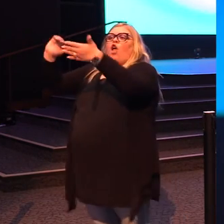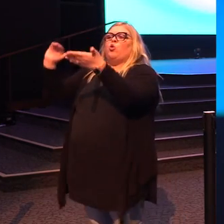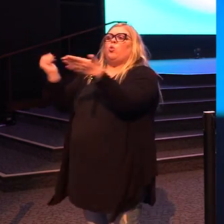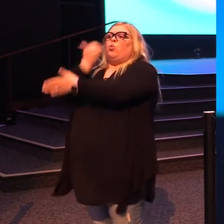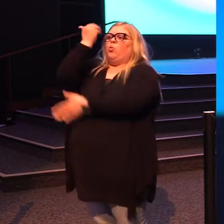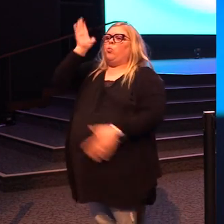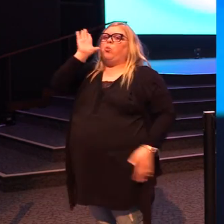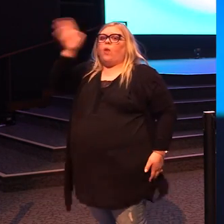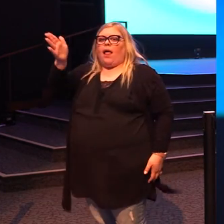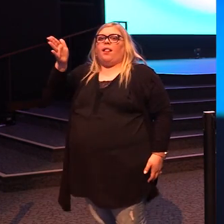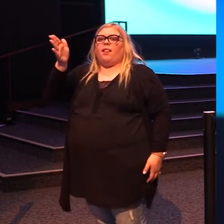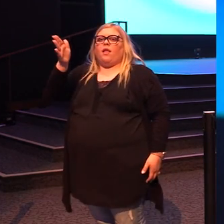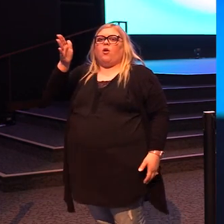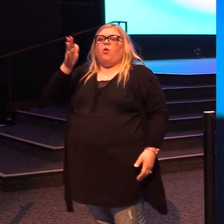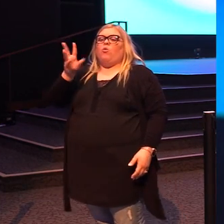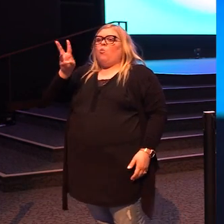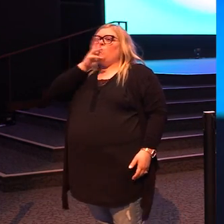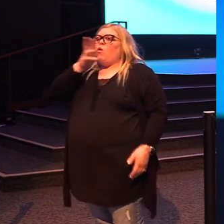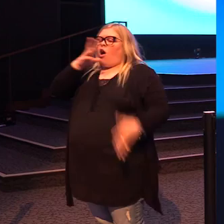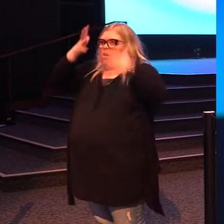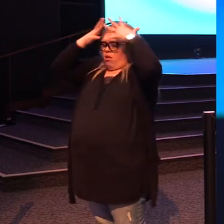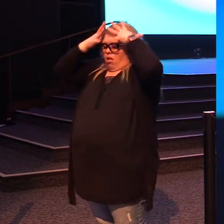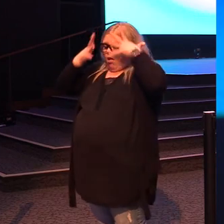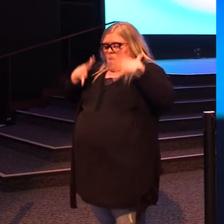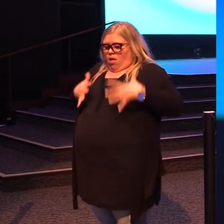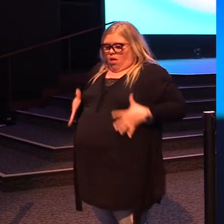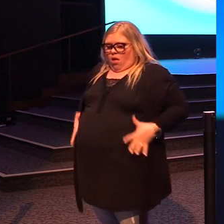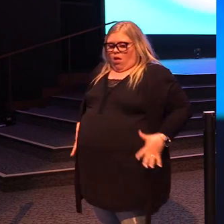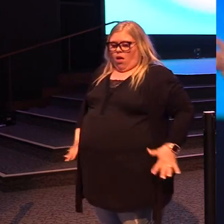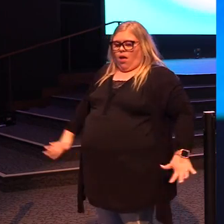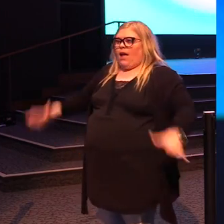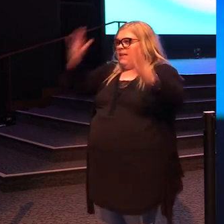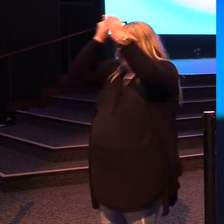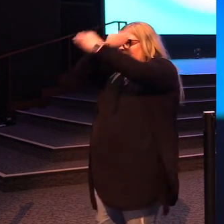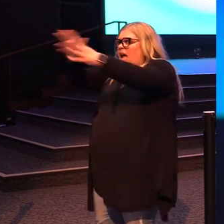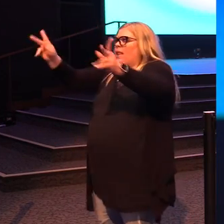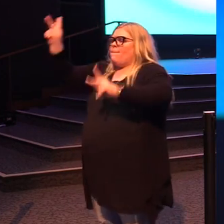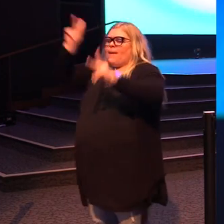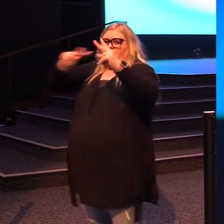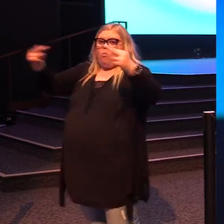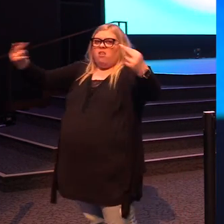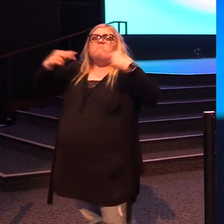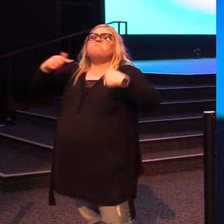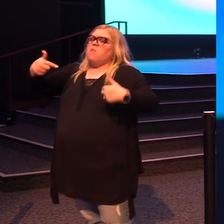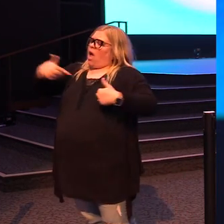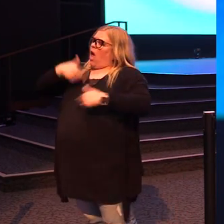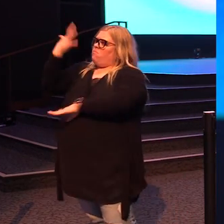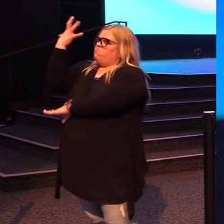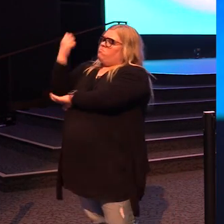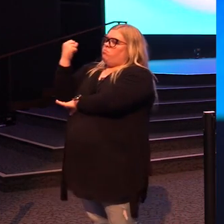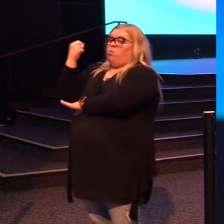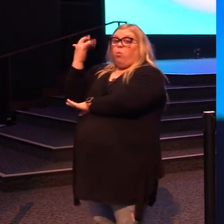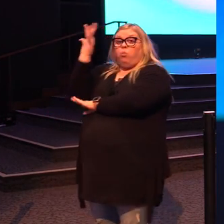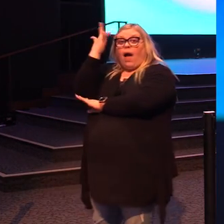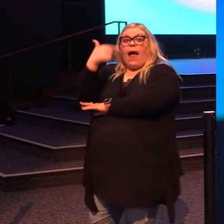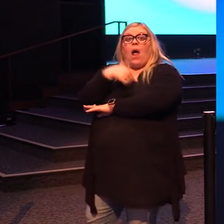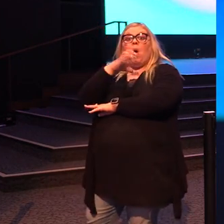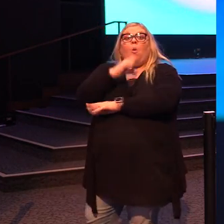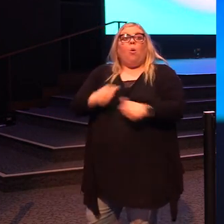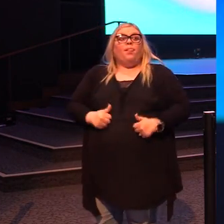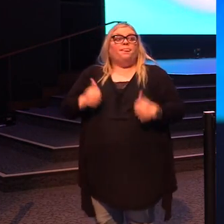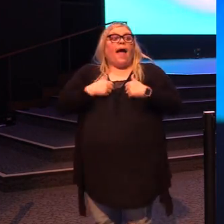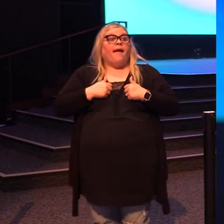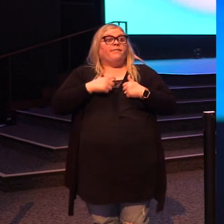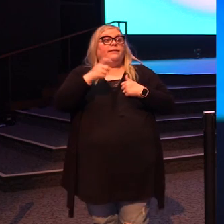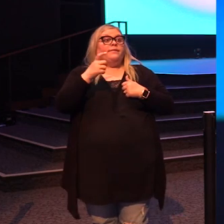stand up with that water running off his head and say to the people watching, I stand because I'm not the old guy. I am